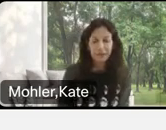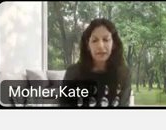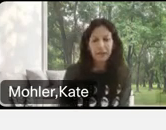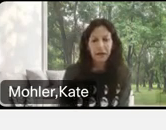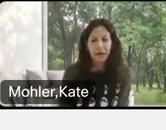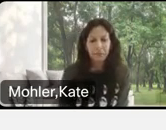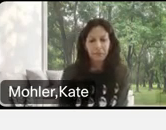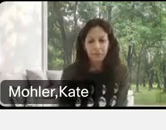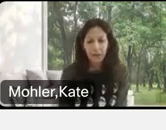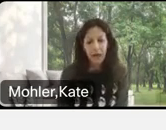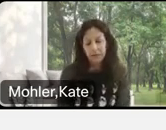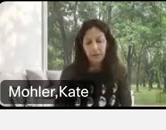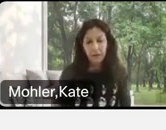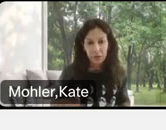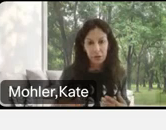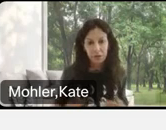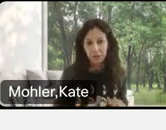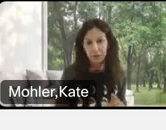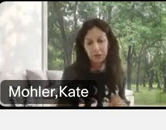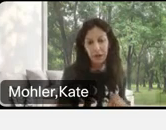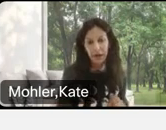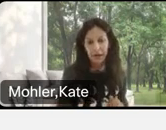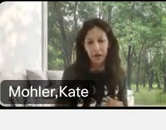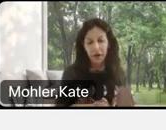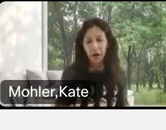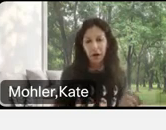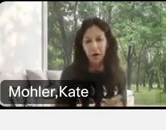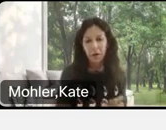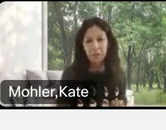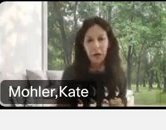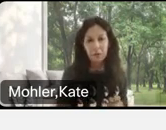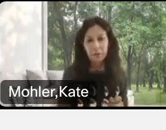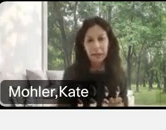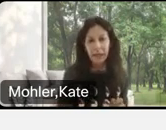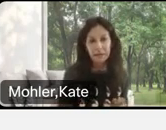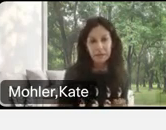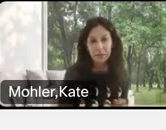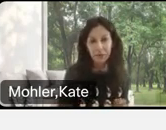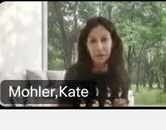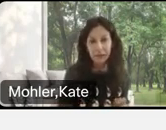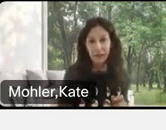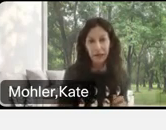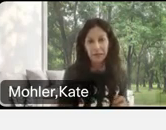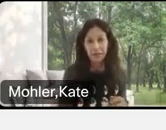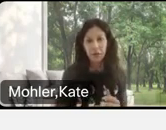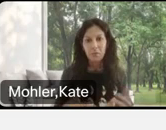important. Um. As a instructor, I always publish my classes early and, you know,